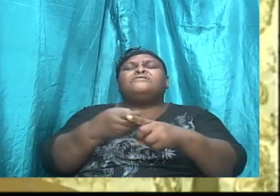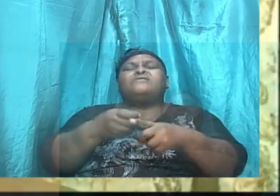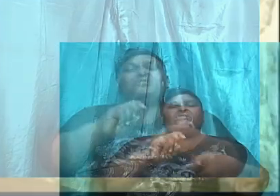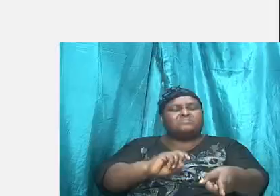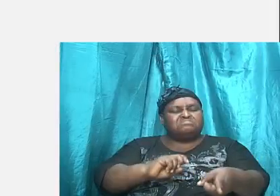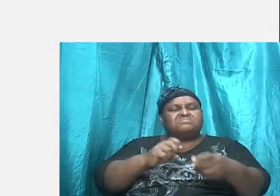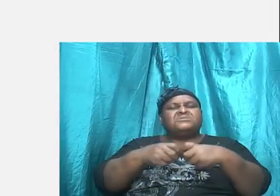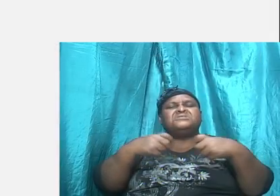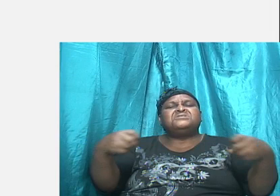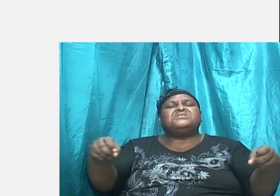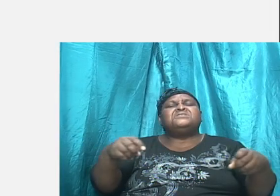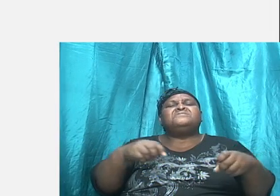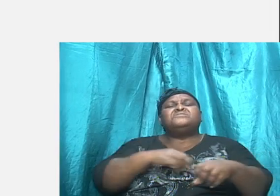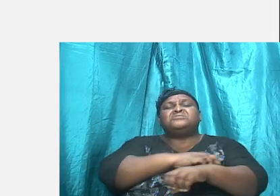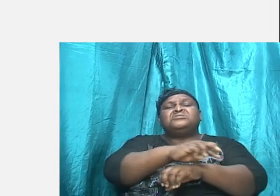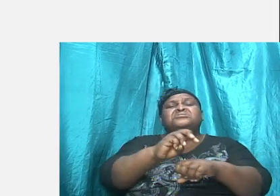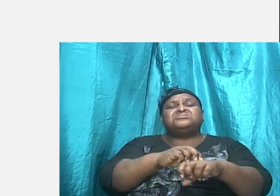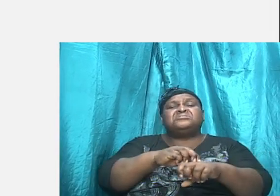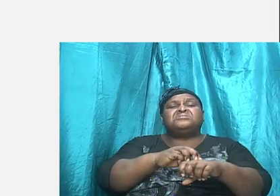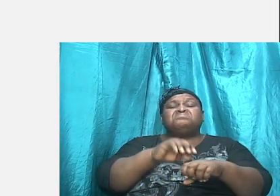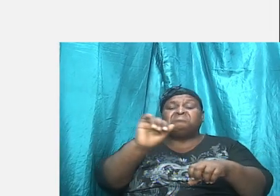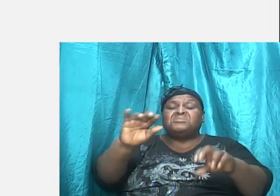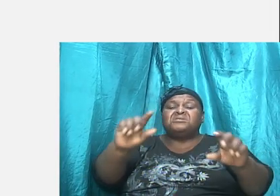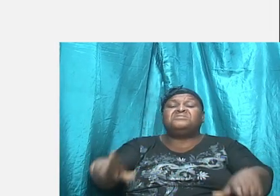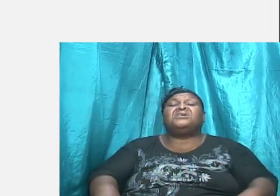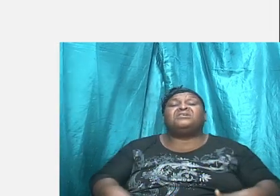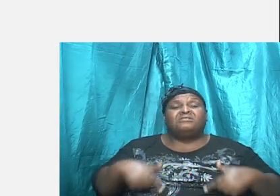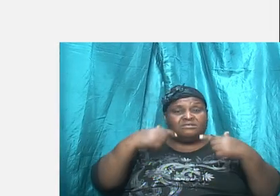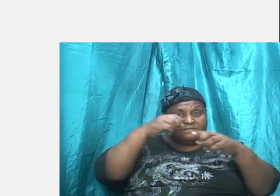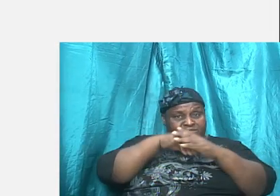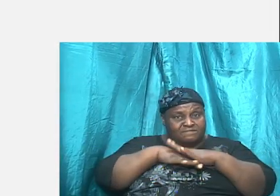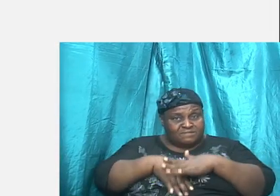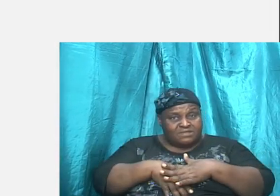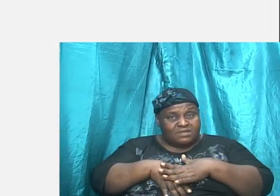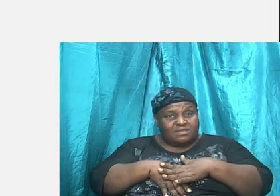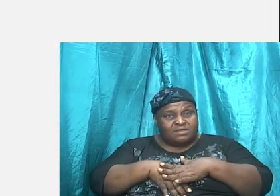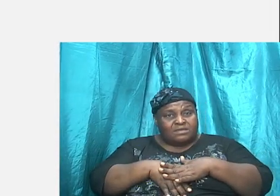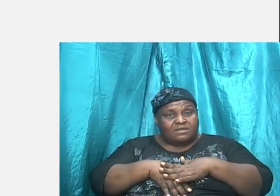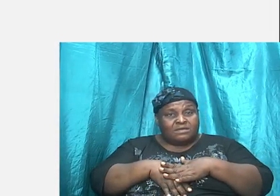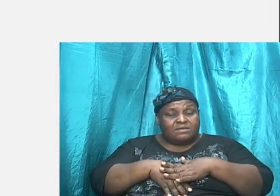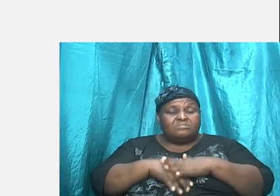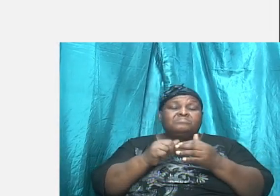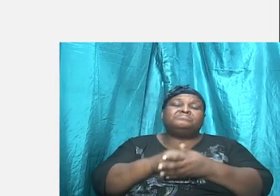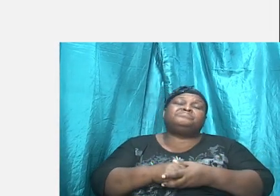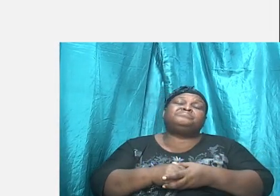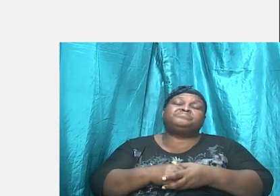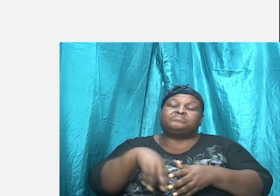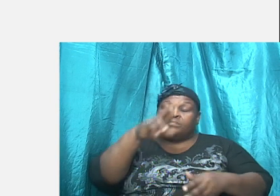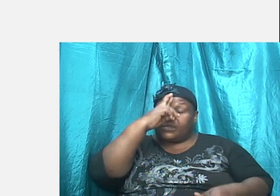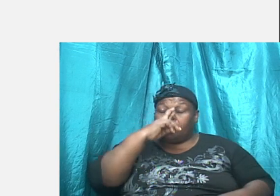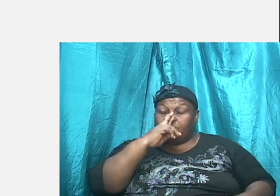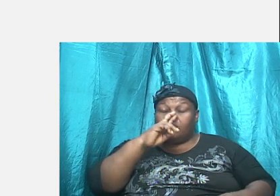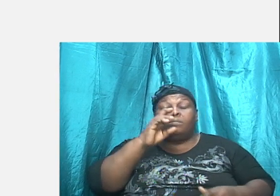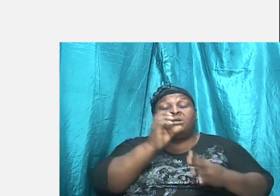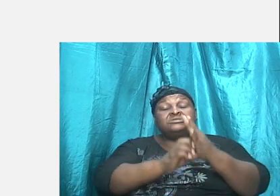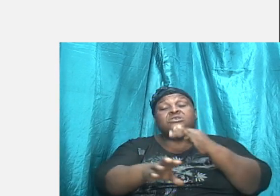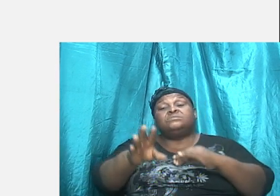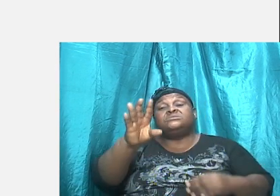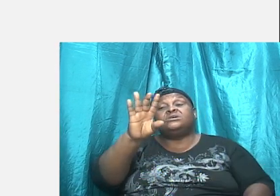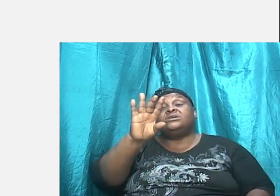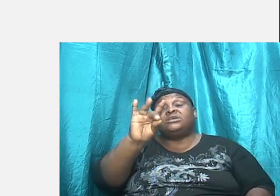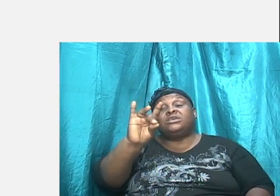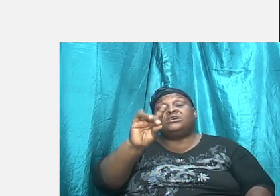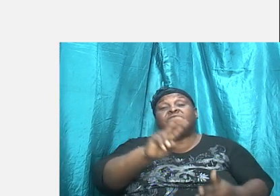dwells in us. And in a nutshell, that is covered in Romans chapter 8 from verse 1